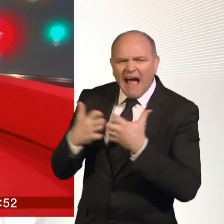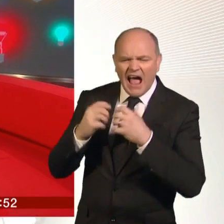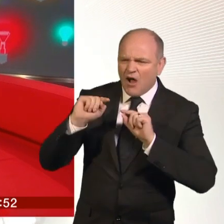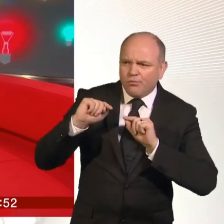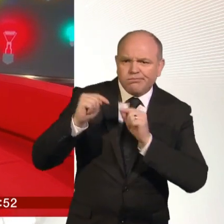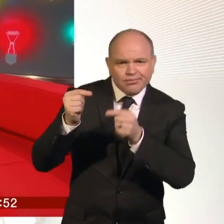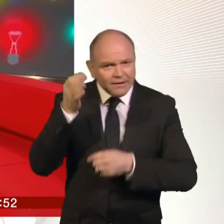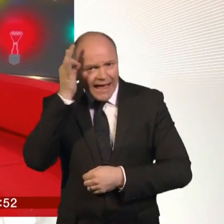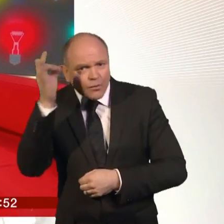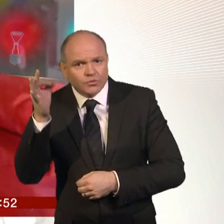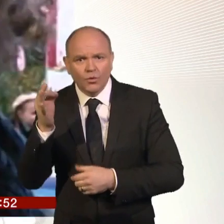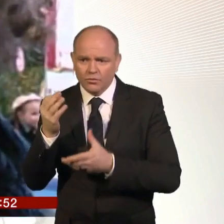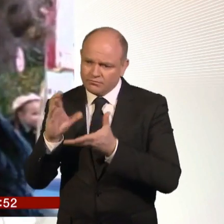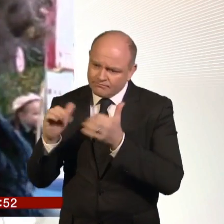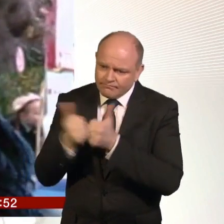education they deserve.